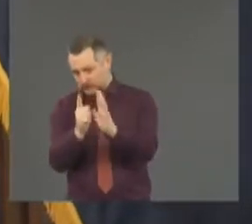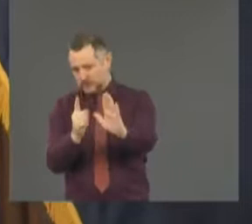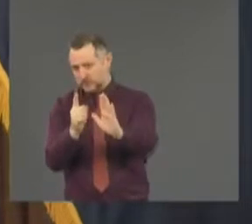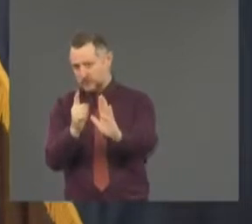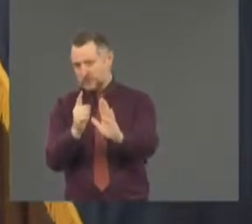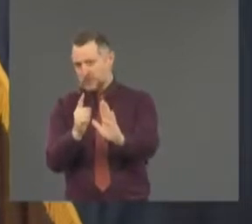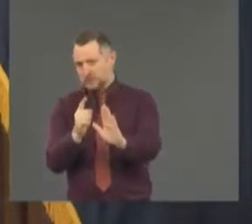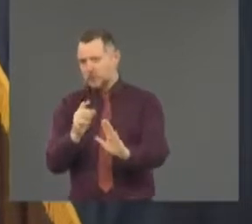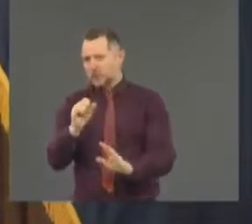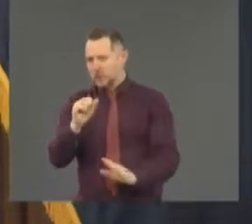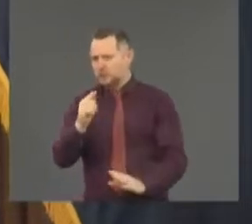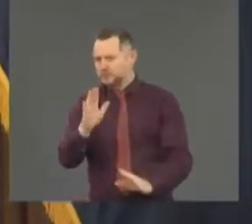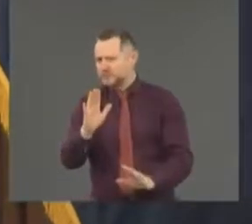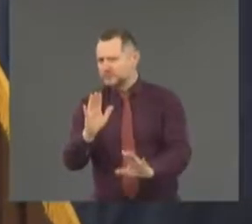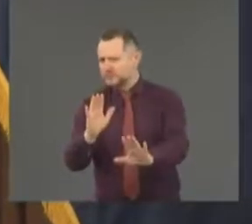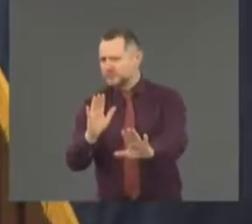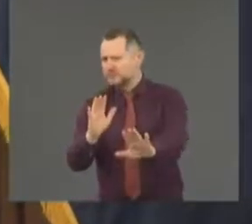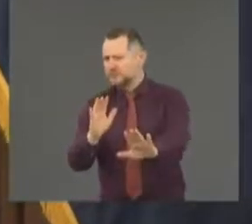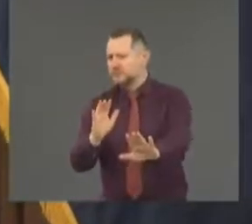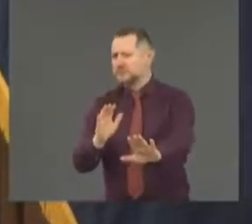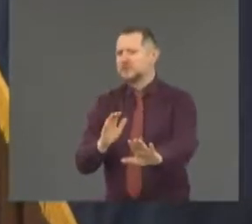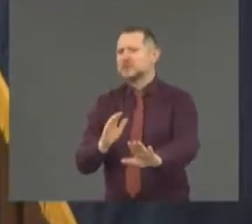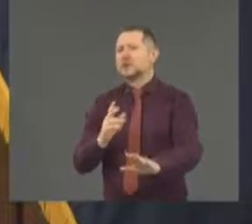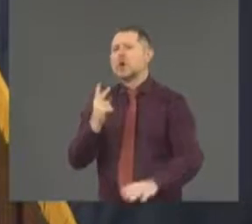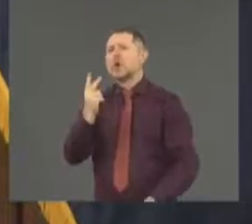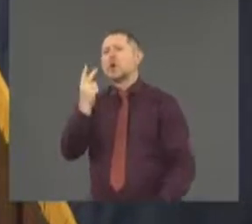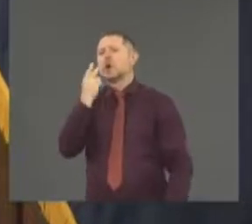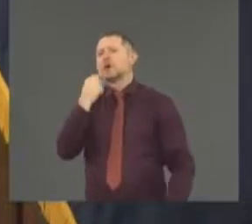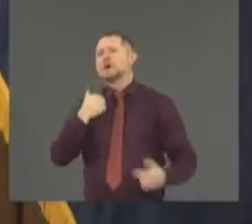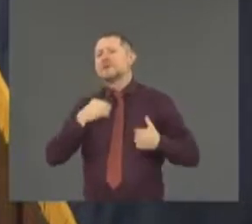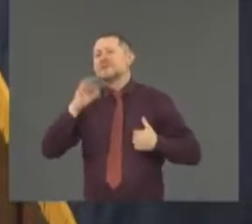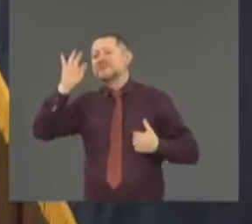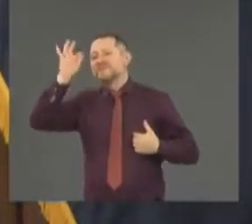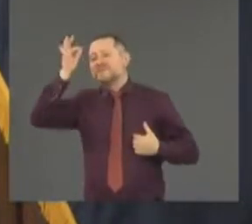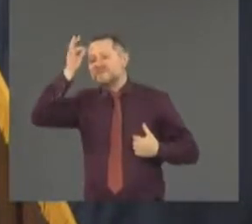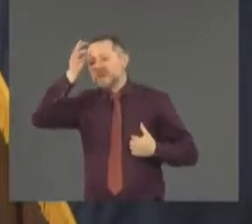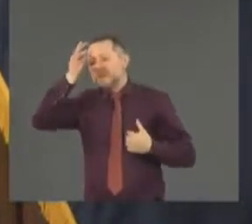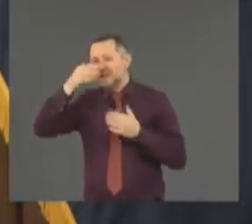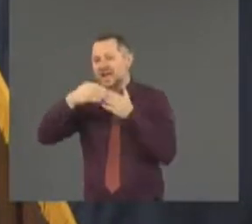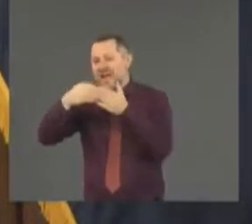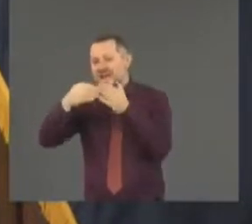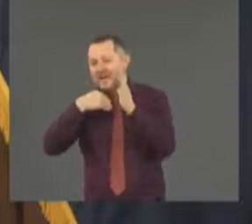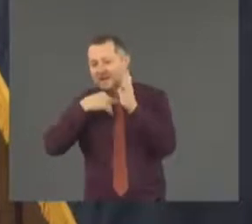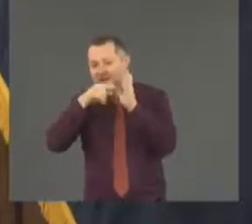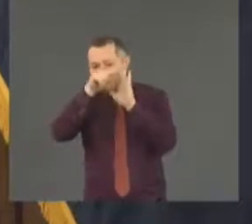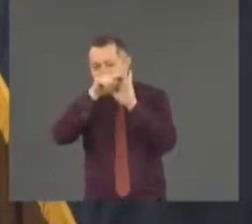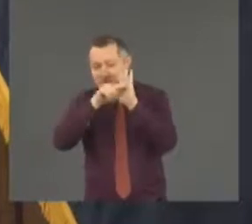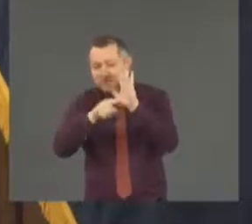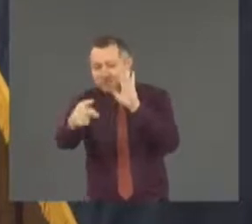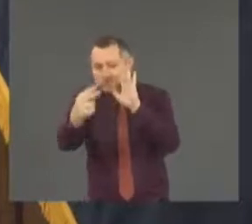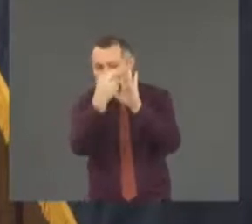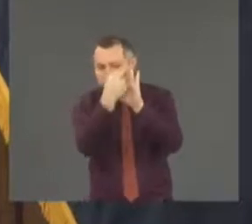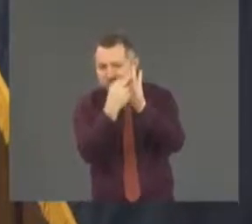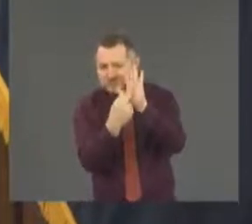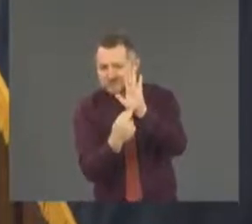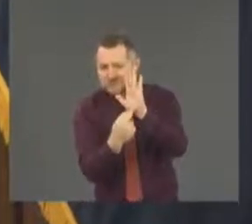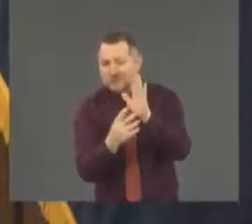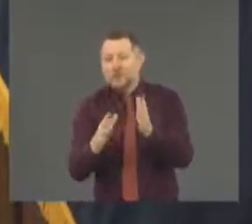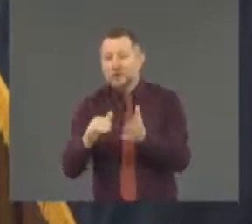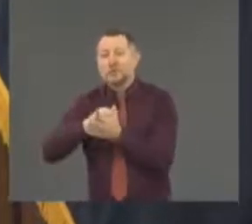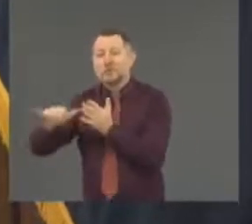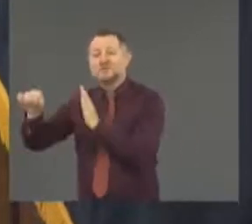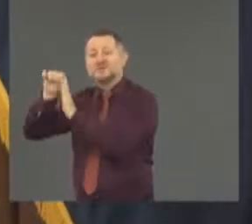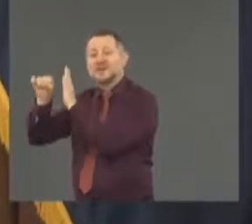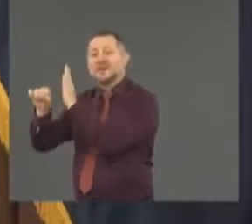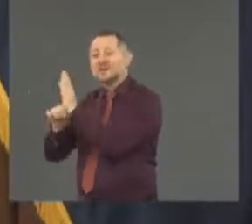the federal guidance. Read that. Read the state guidance. And you will see they are the same.